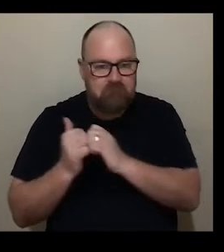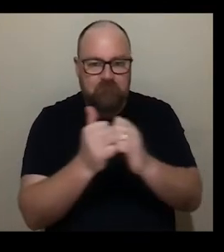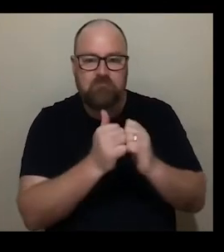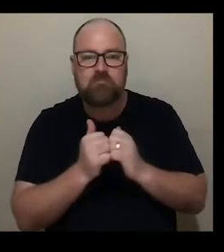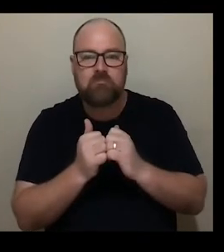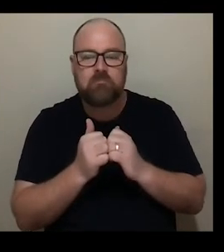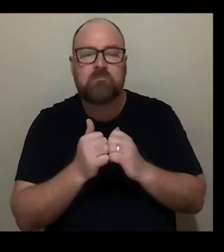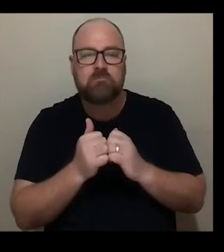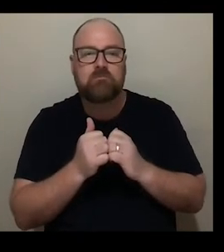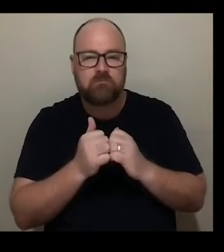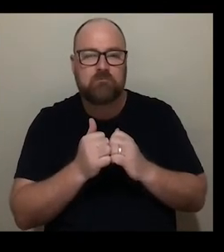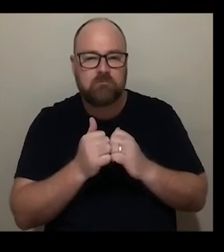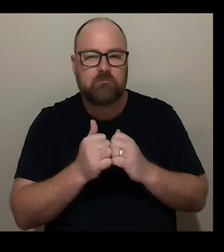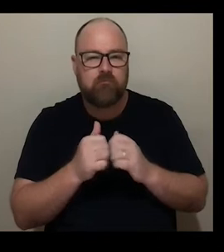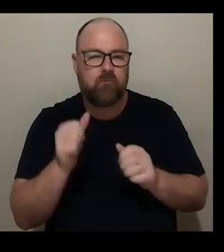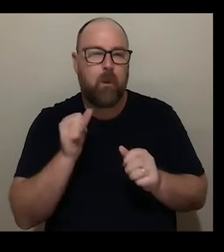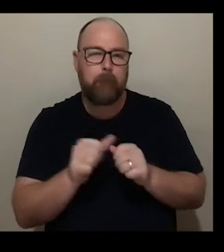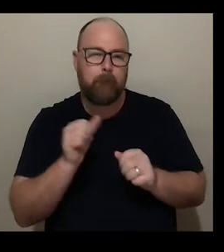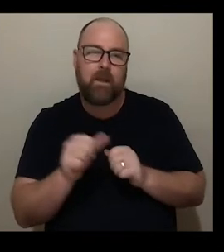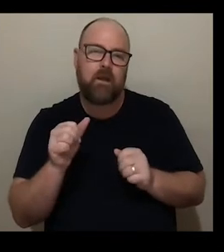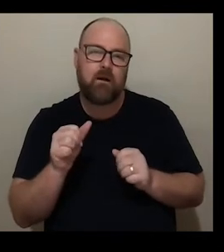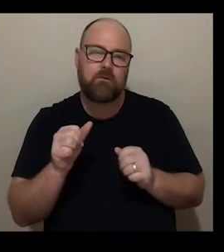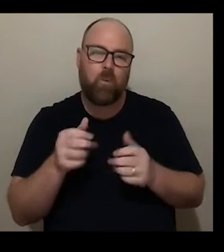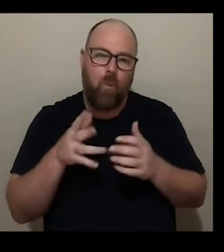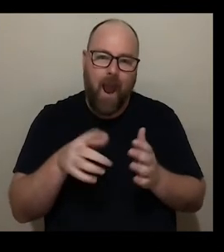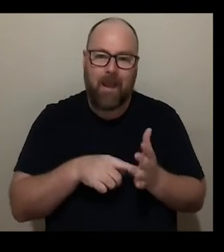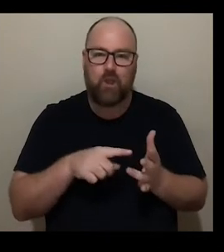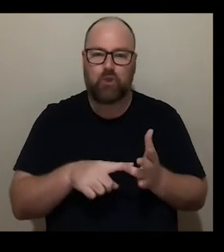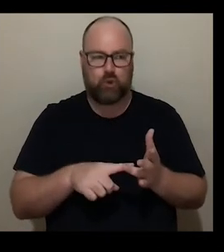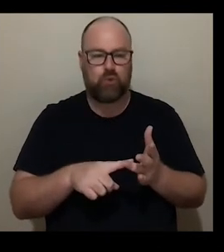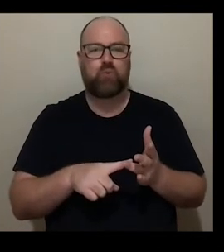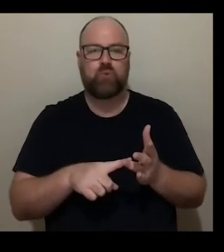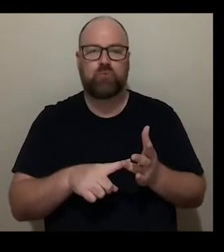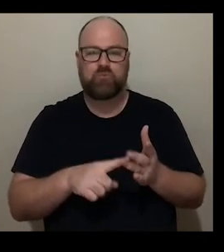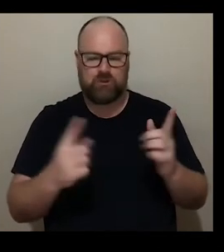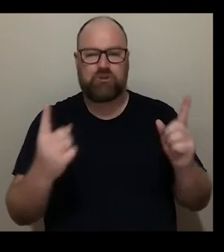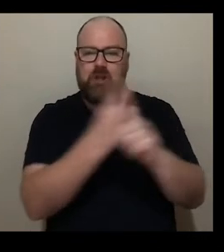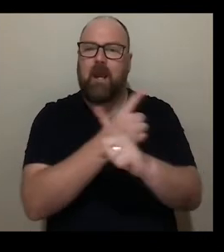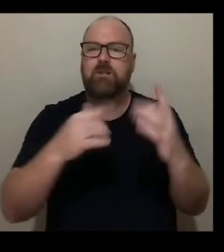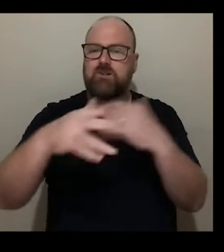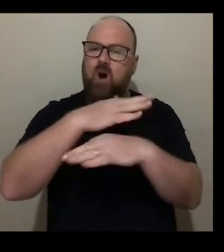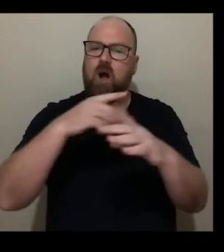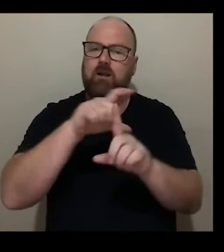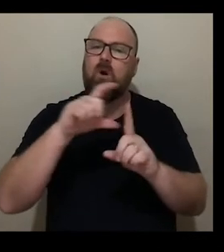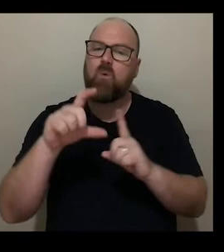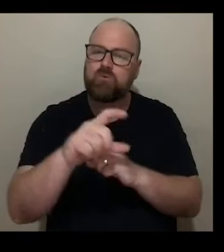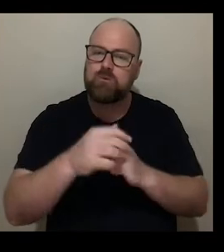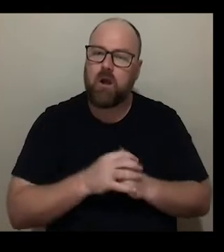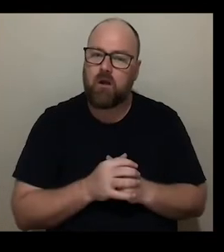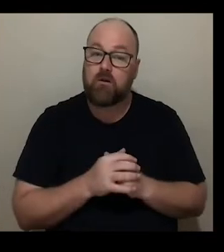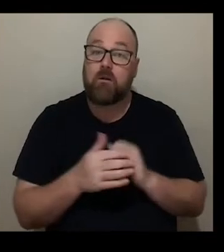voices we have a real chance of bringing cultural change to our society. At the moment